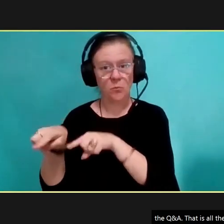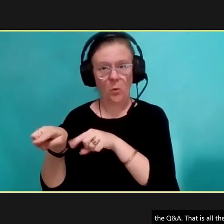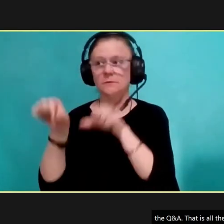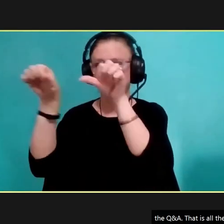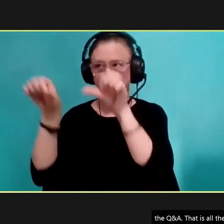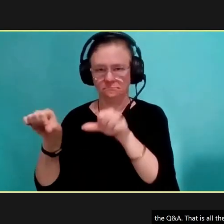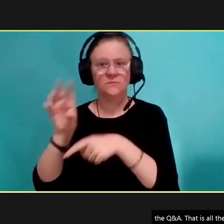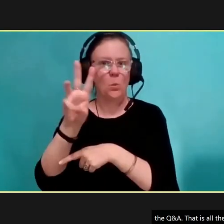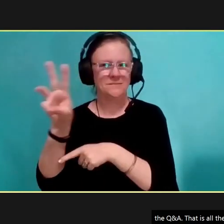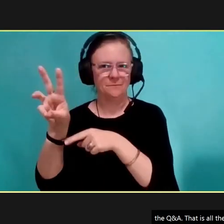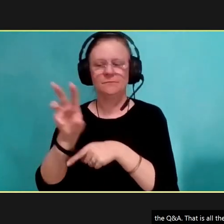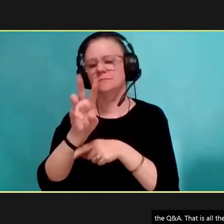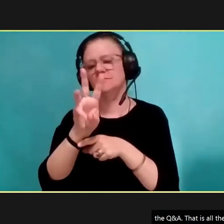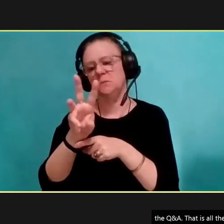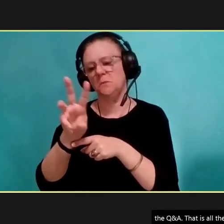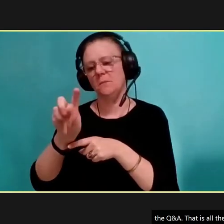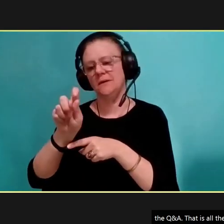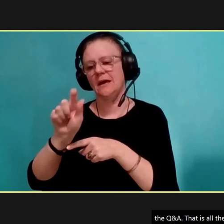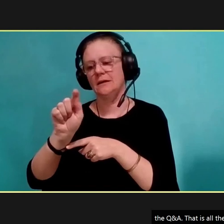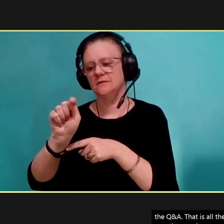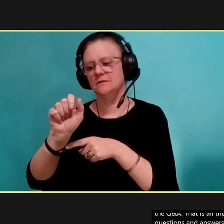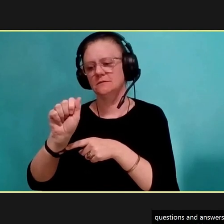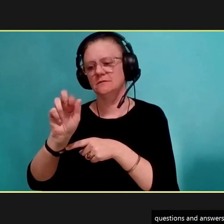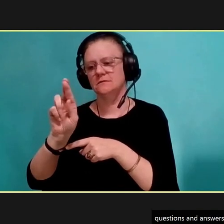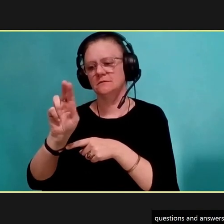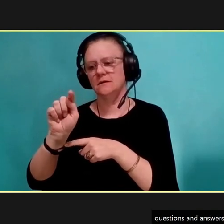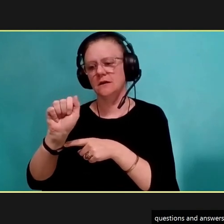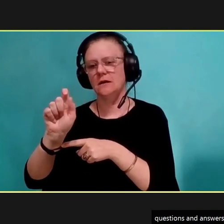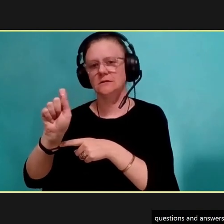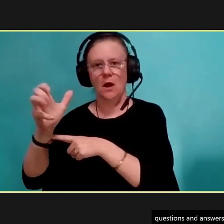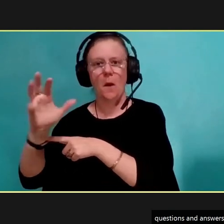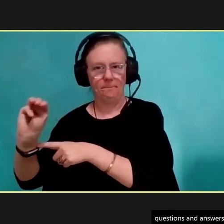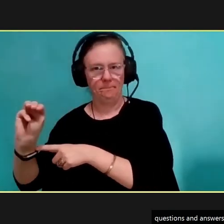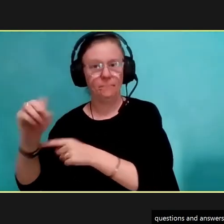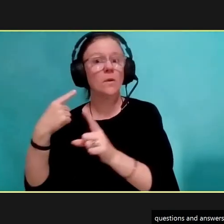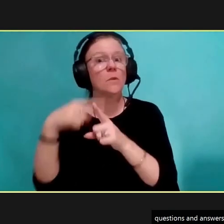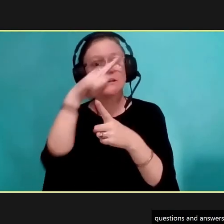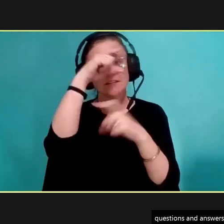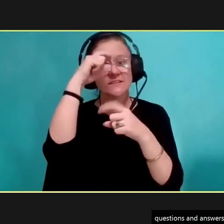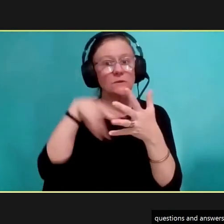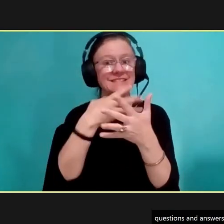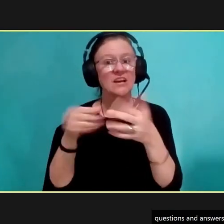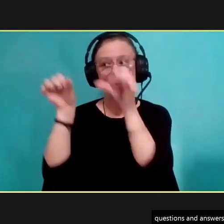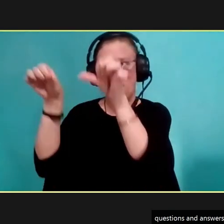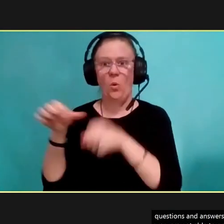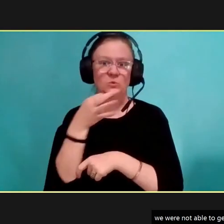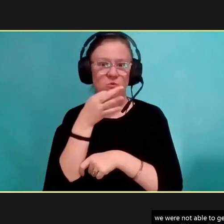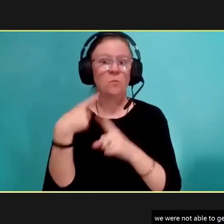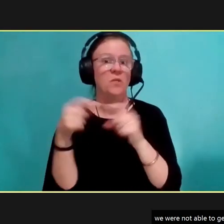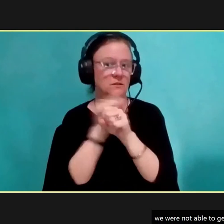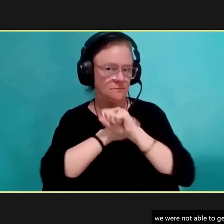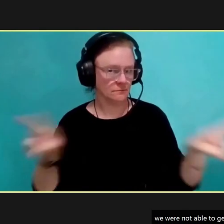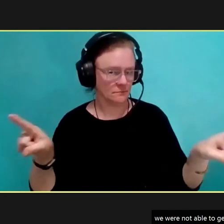following week at www.tarta.com. We will also be announcing that summer, those summer schedule updates in the near